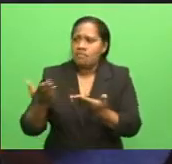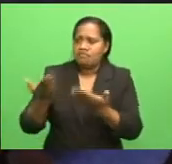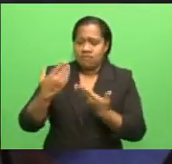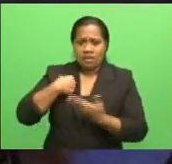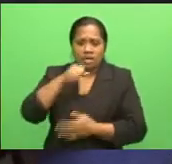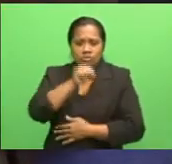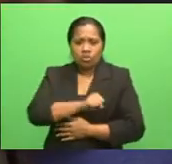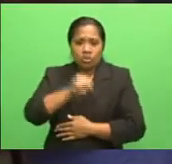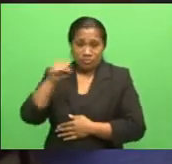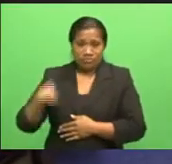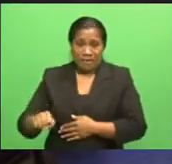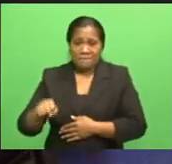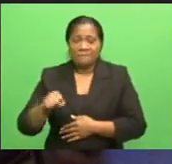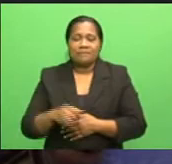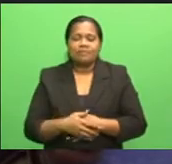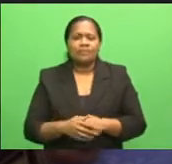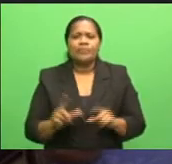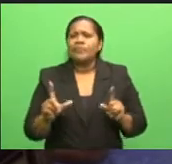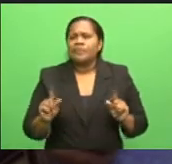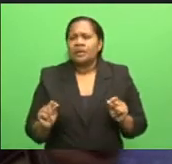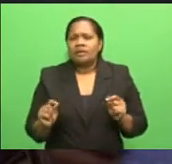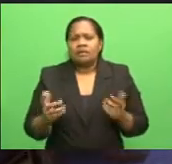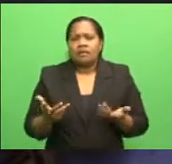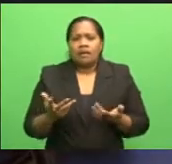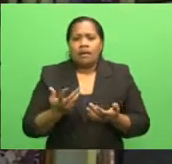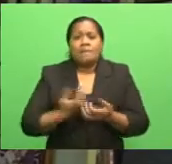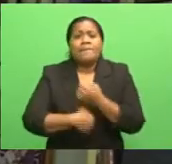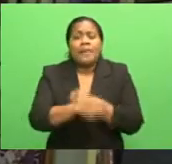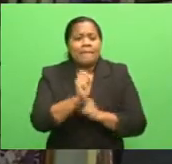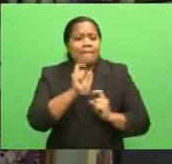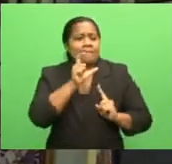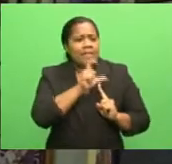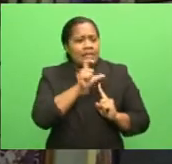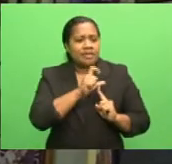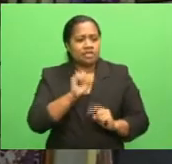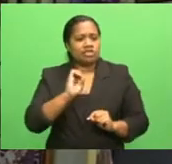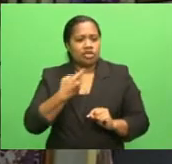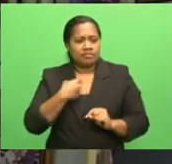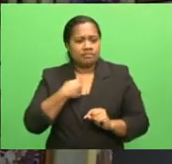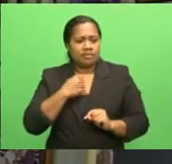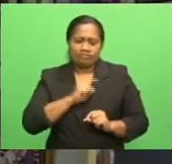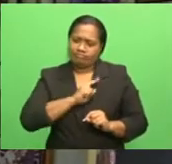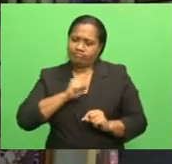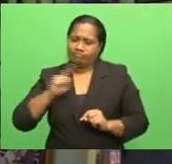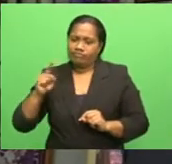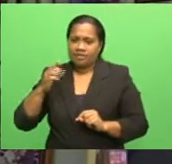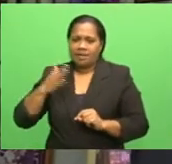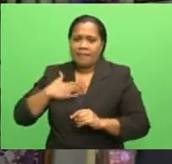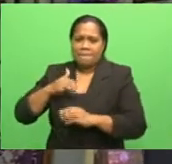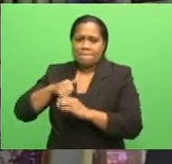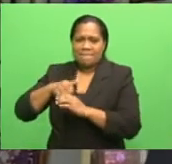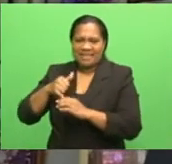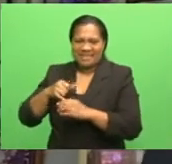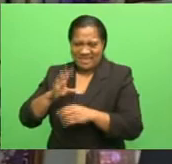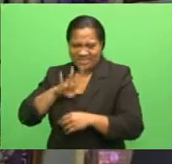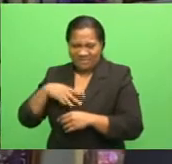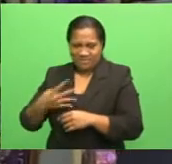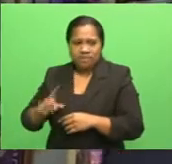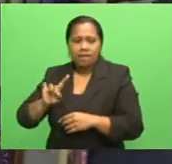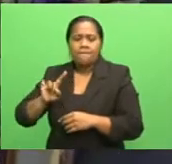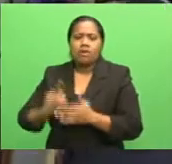to become a captain. I went for a medical examination and I failed because of my eyesight.